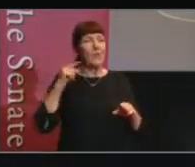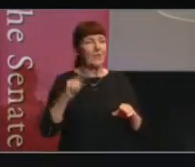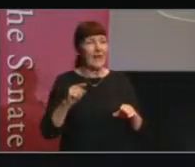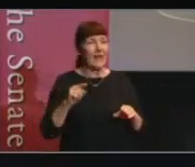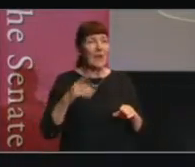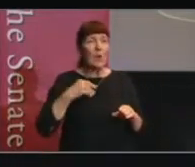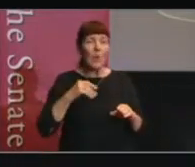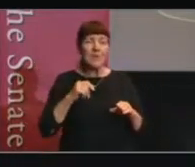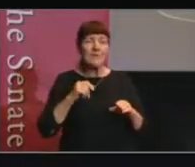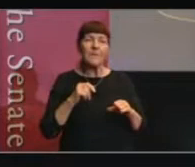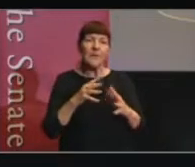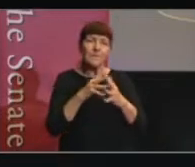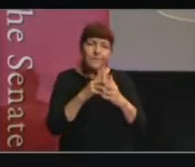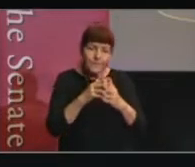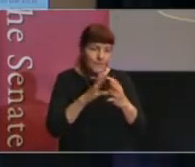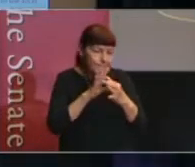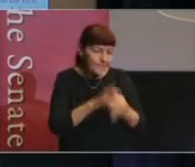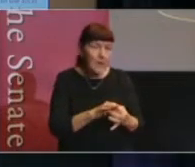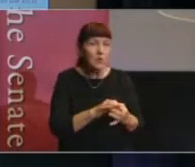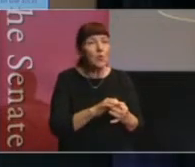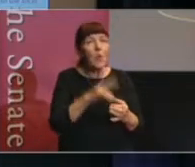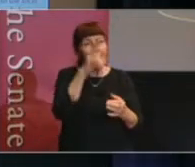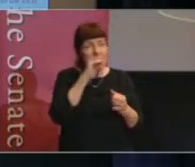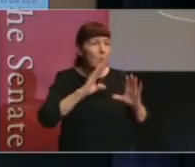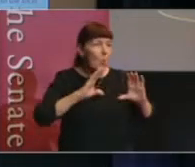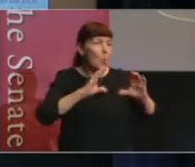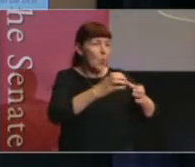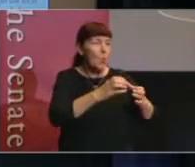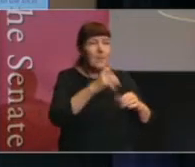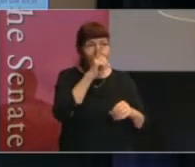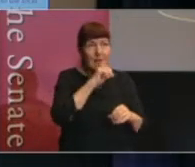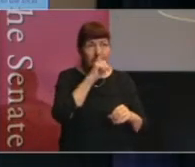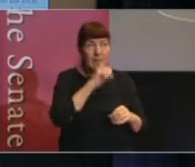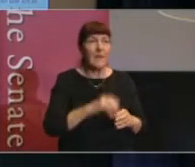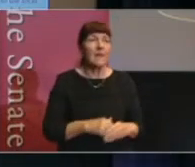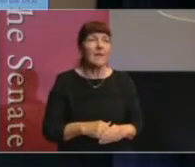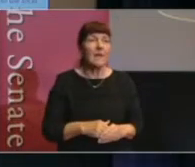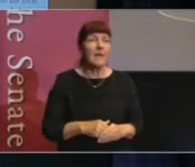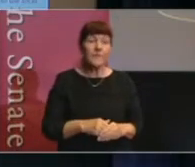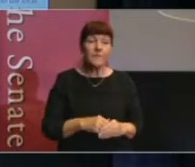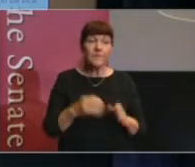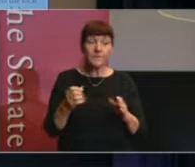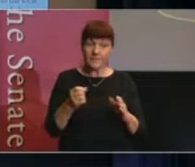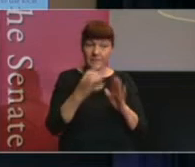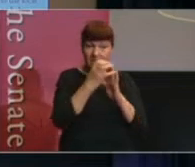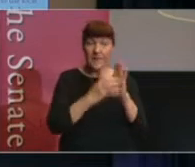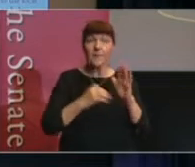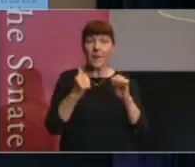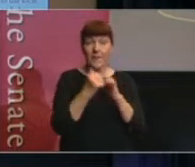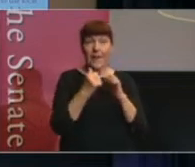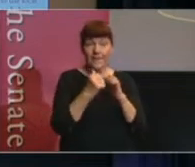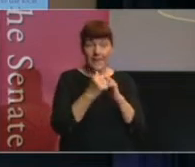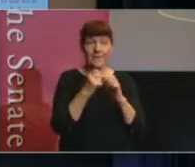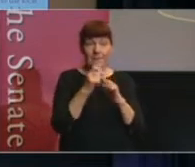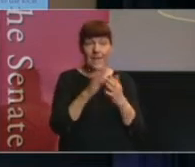meaningful for a smaller group of people. And so, in the paper, there's some ideas about how we might set